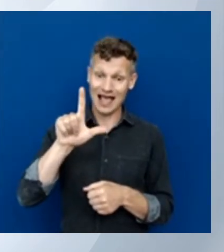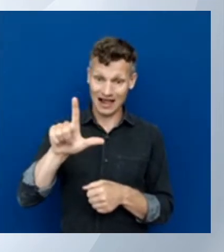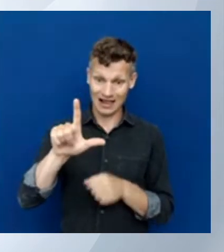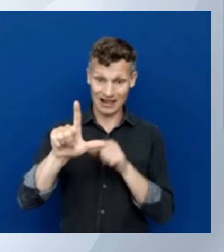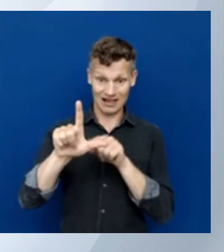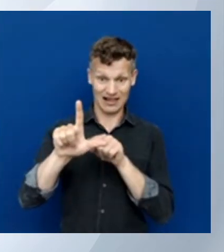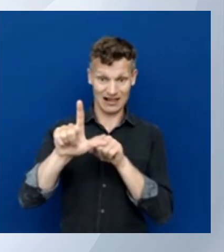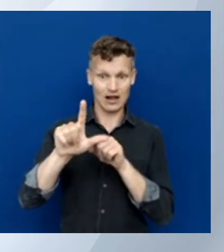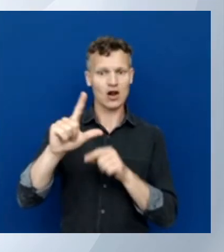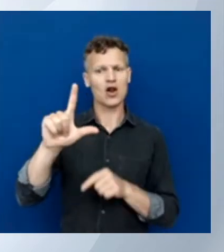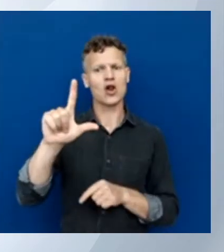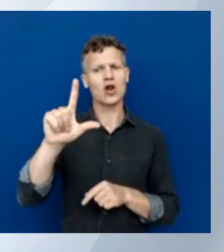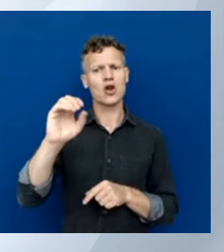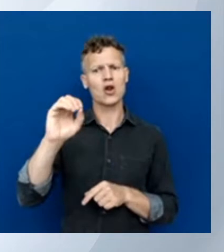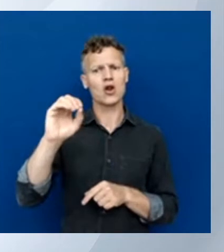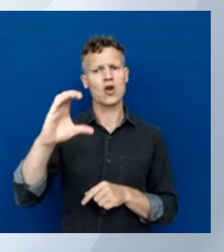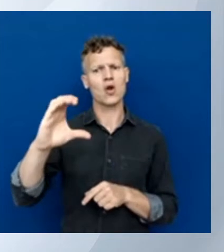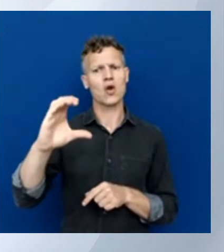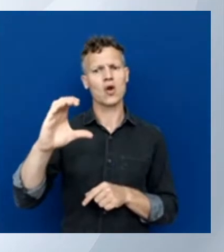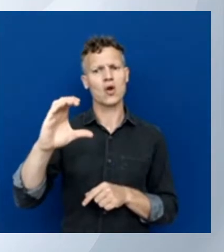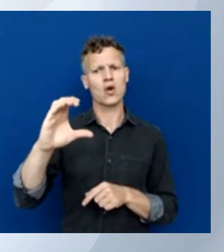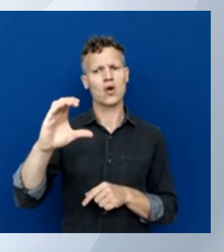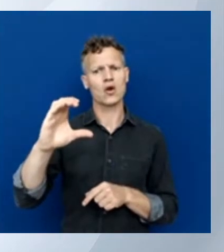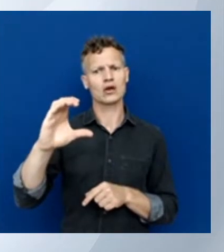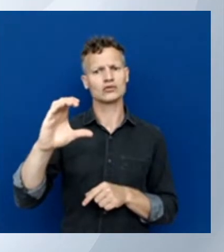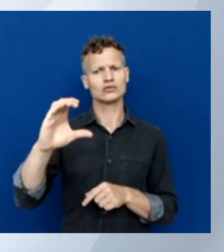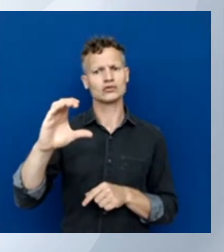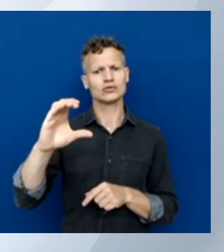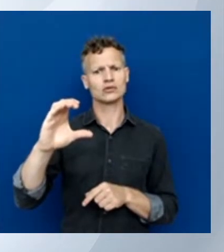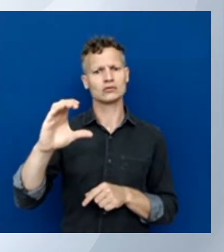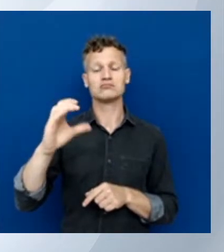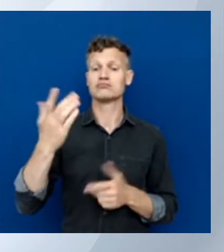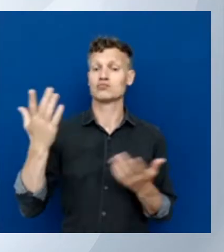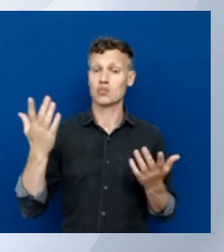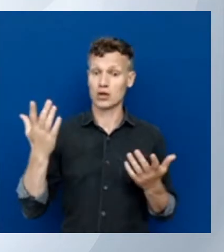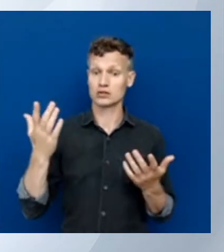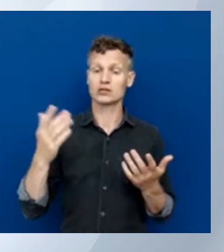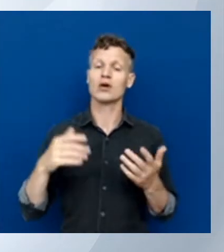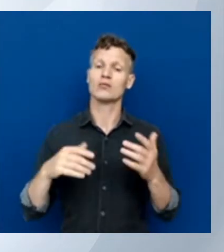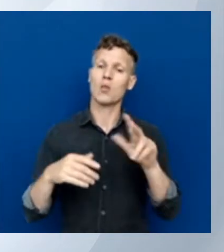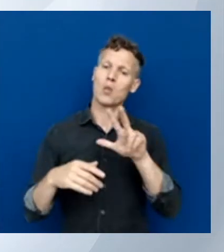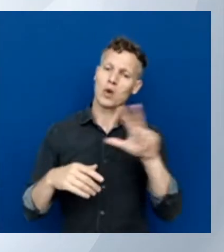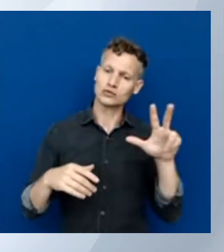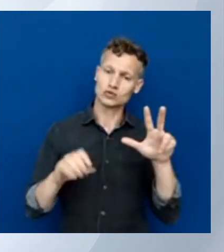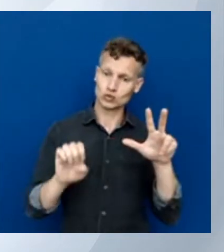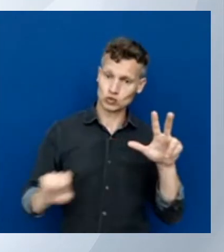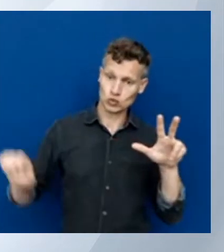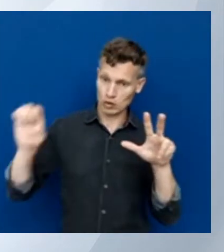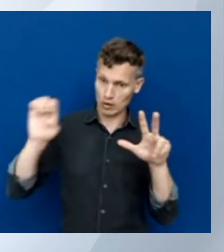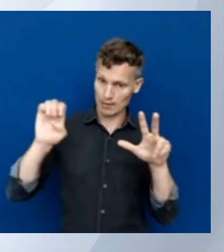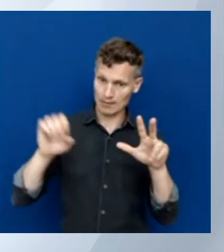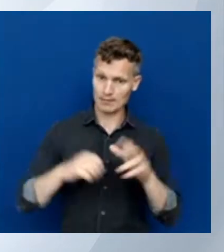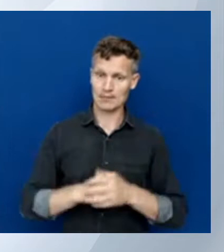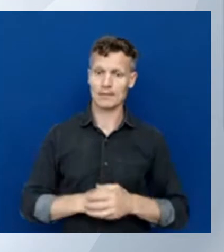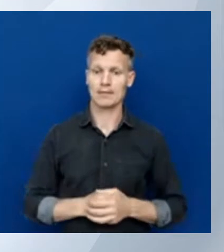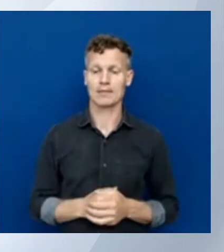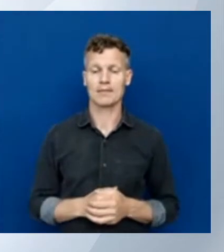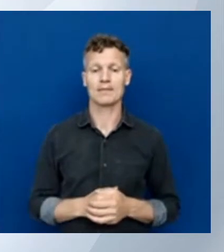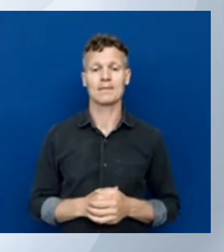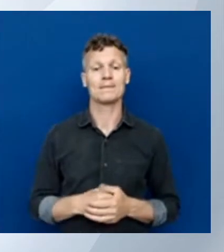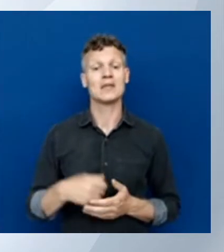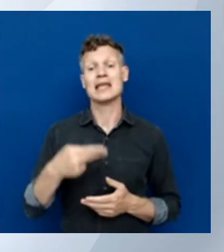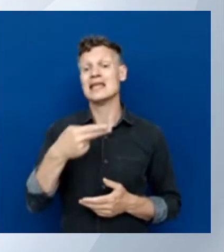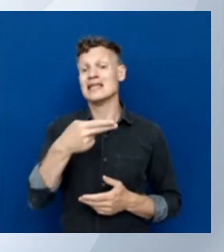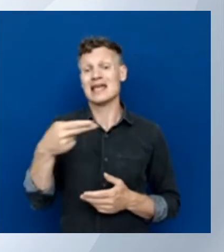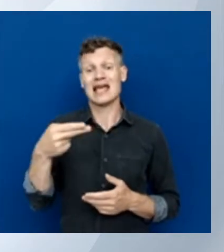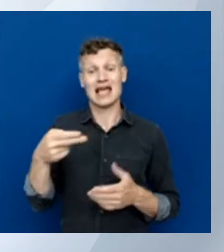And I'm going to use West Europe. And then N for the name of the resource group. Well, we were